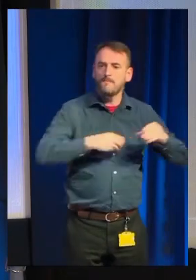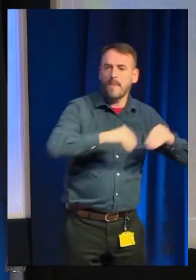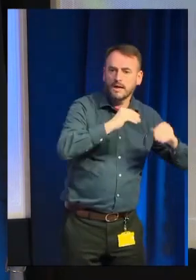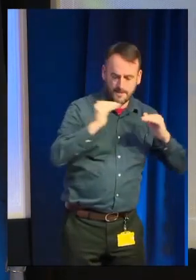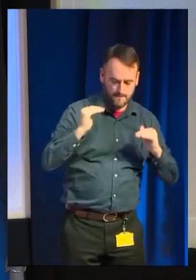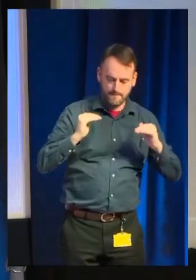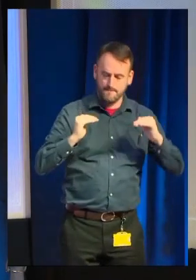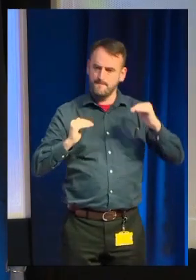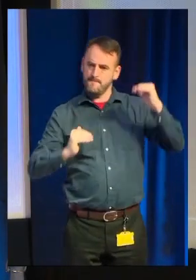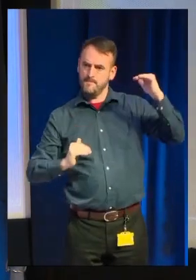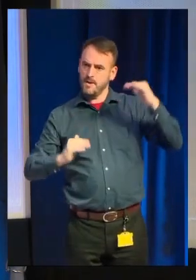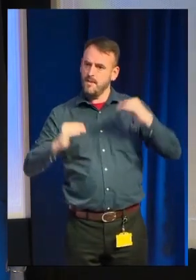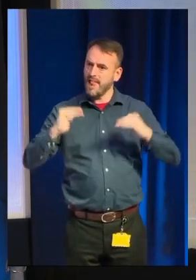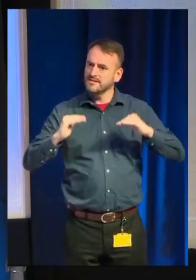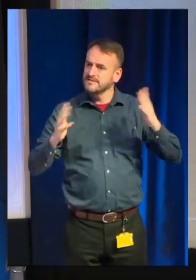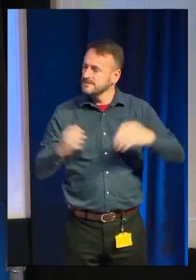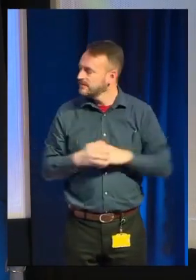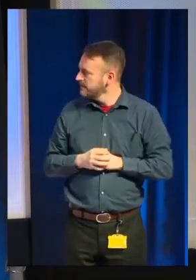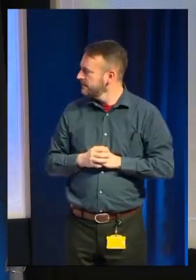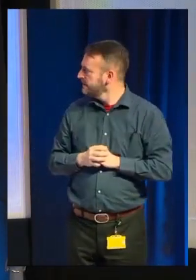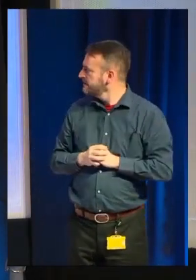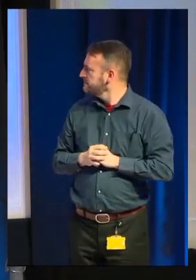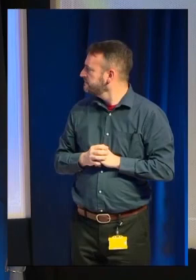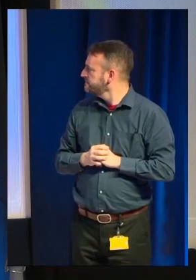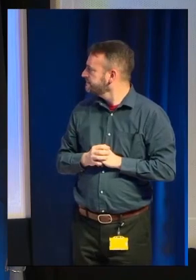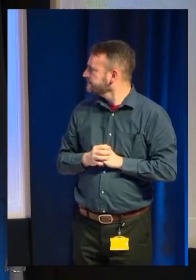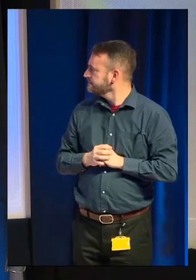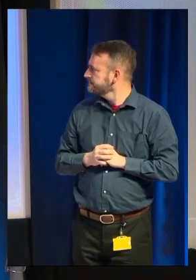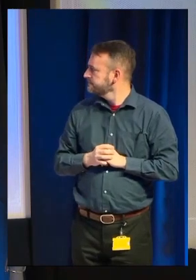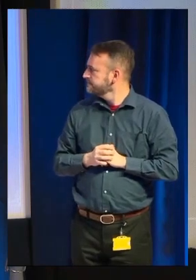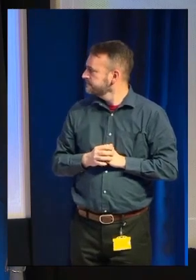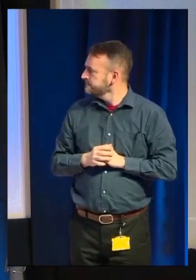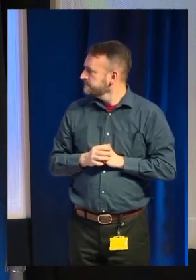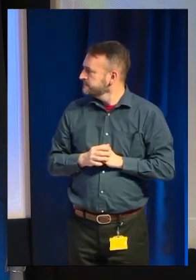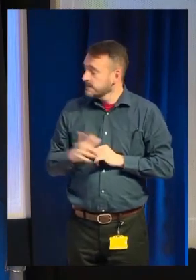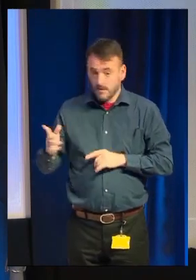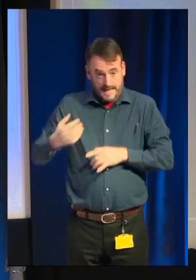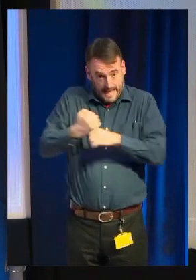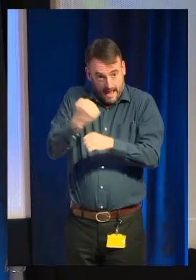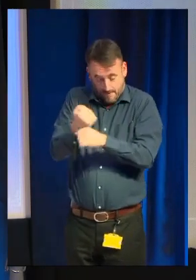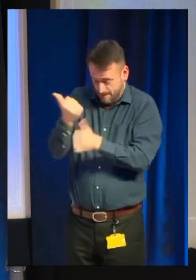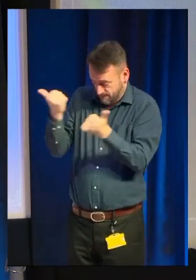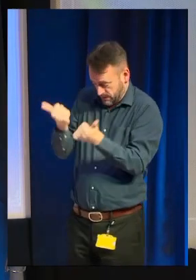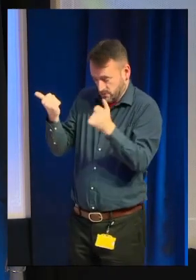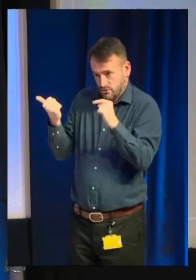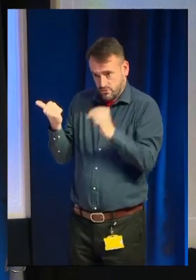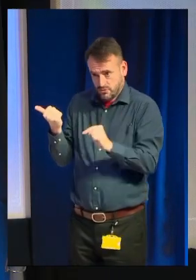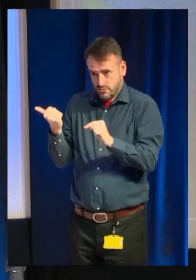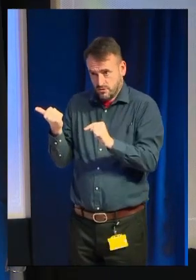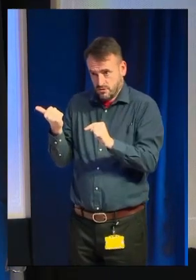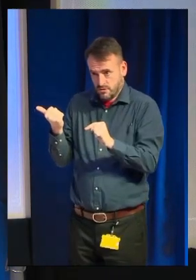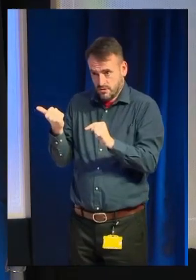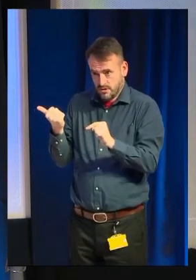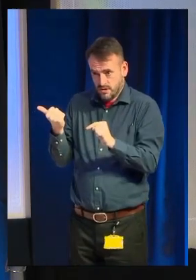And contrary to the spirit of this, but for as long as you can, once you've finished the game, build in some purely marketing